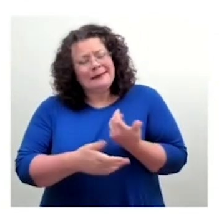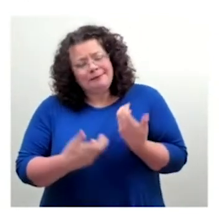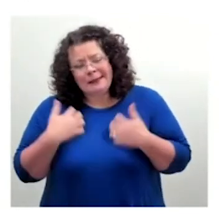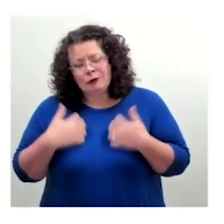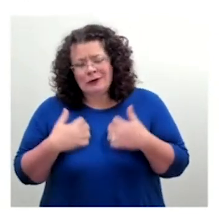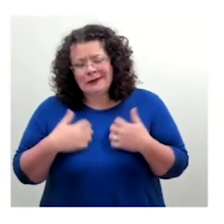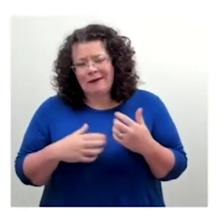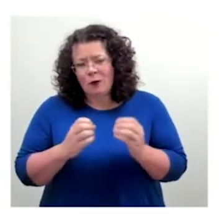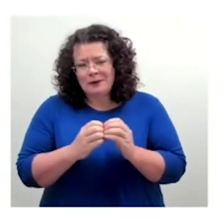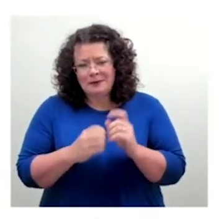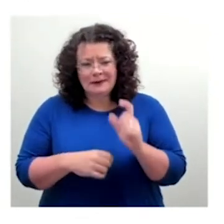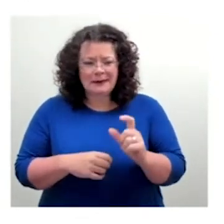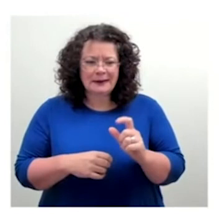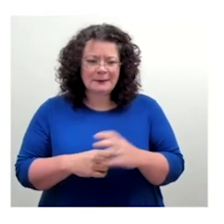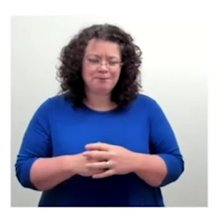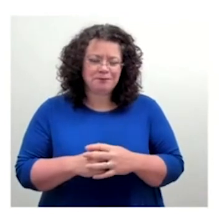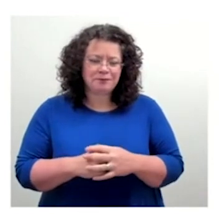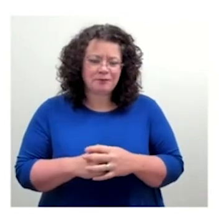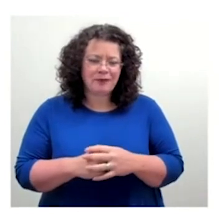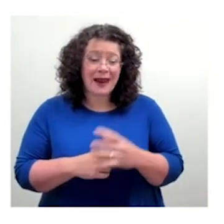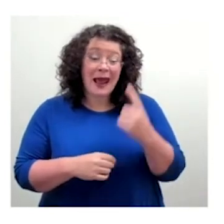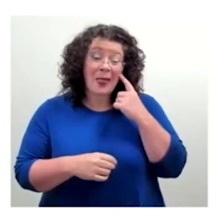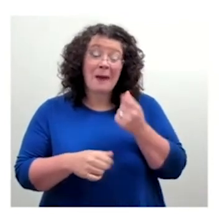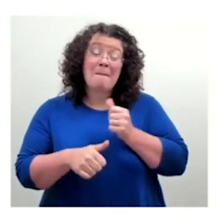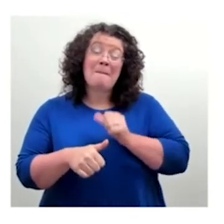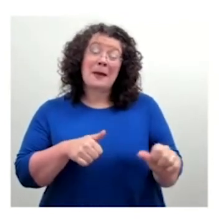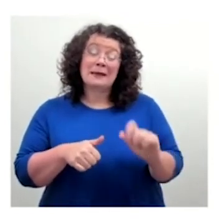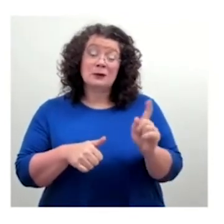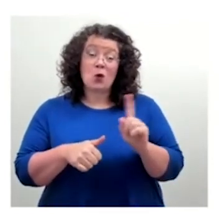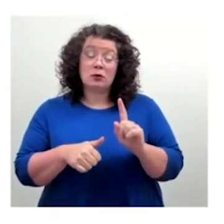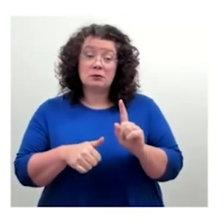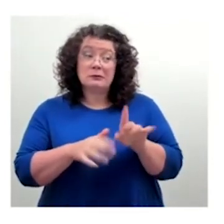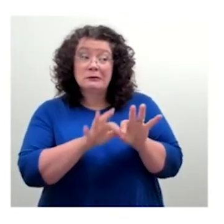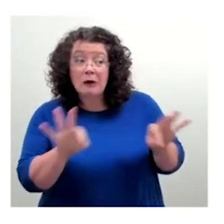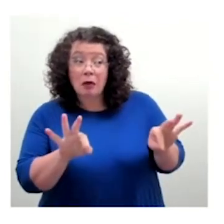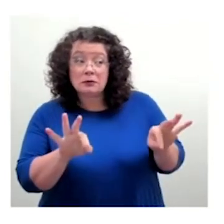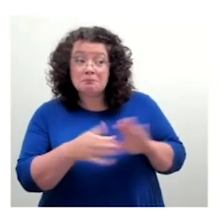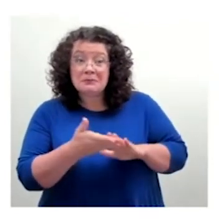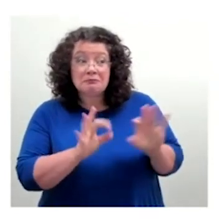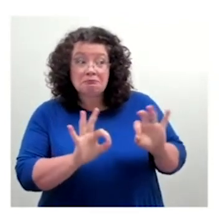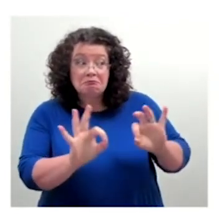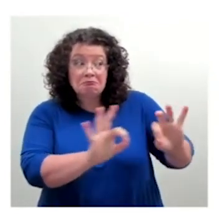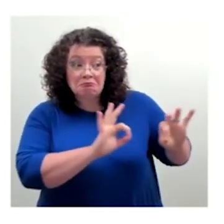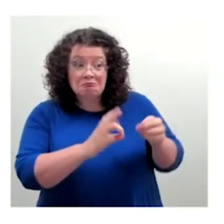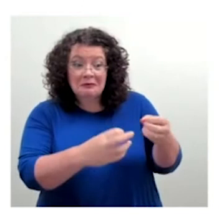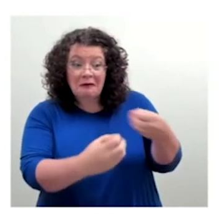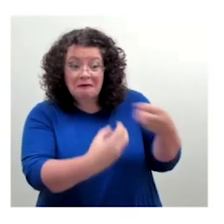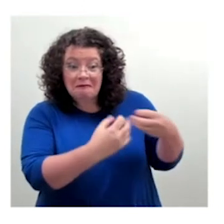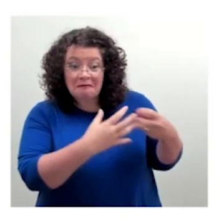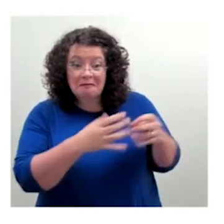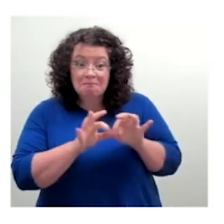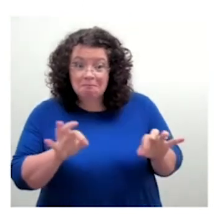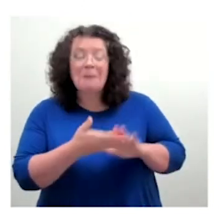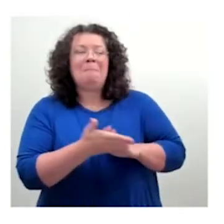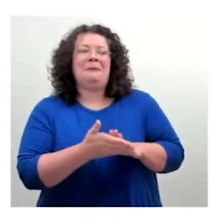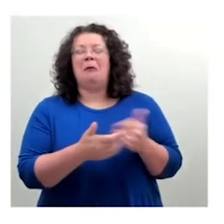compliment we can ever have from a user base. But, you know, sometimes as well, when you do get complaints, one of those things you need to work out is, is this someone with